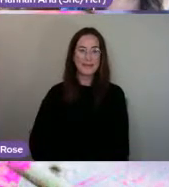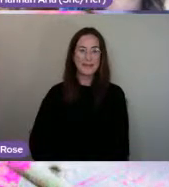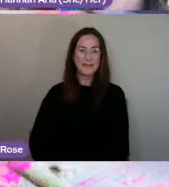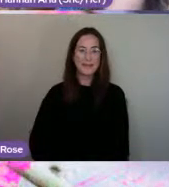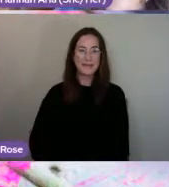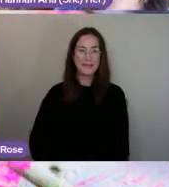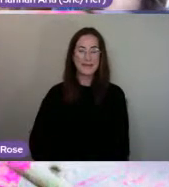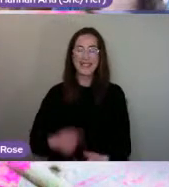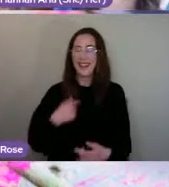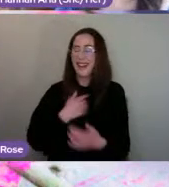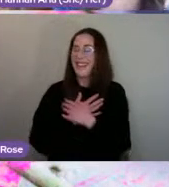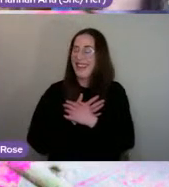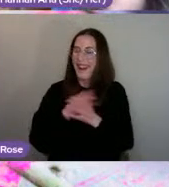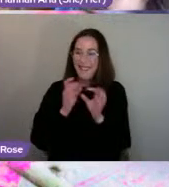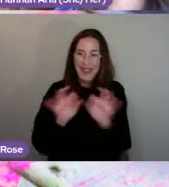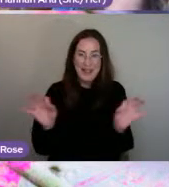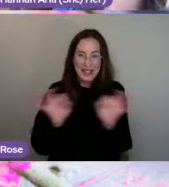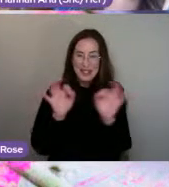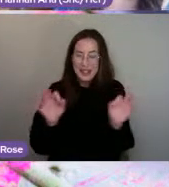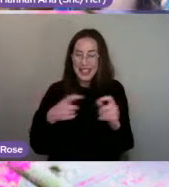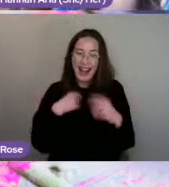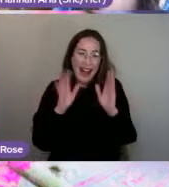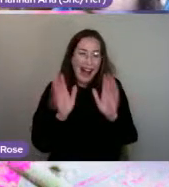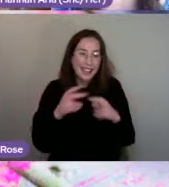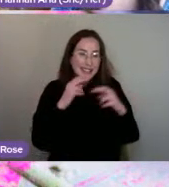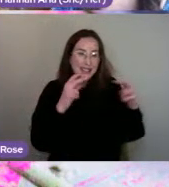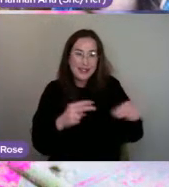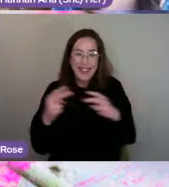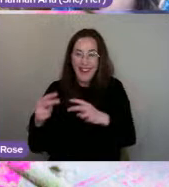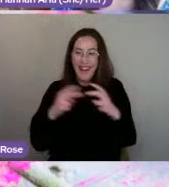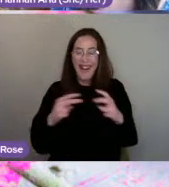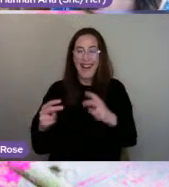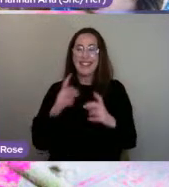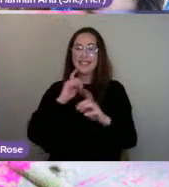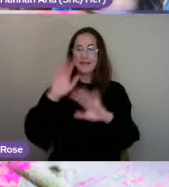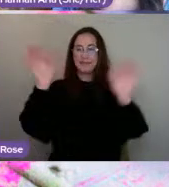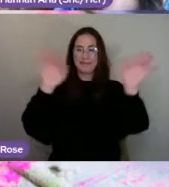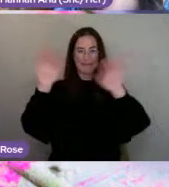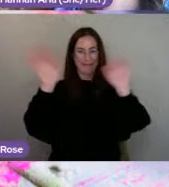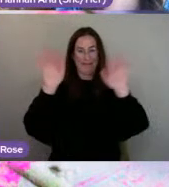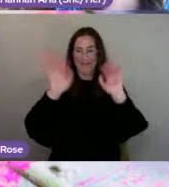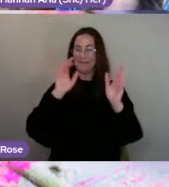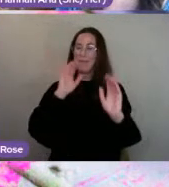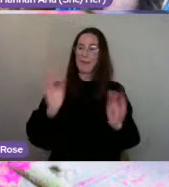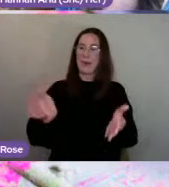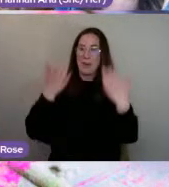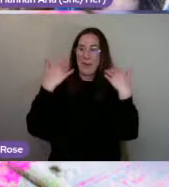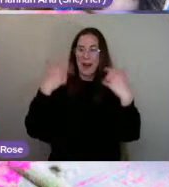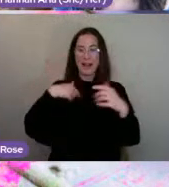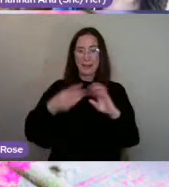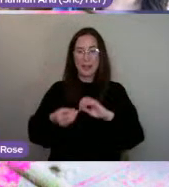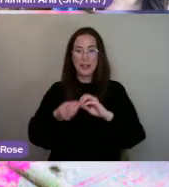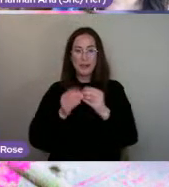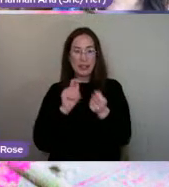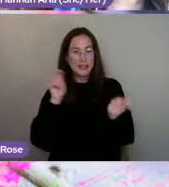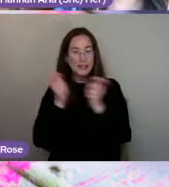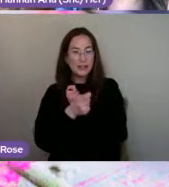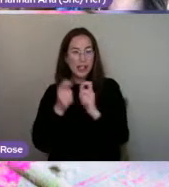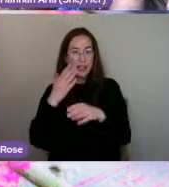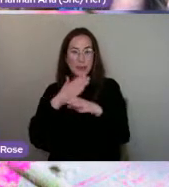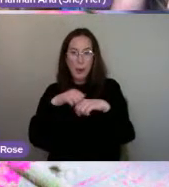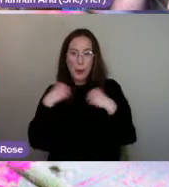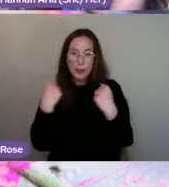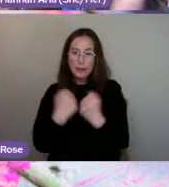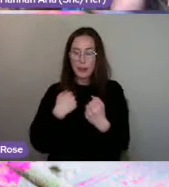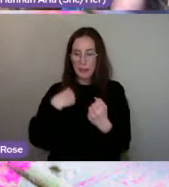I do love that music. I had to have a bit of a dance. Hello and welcome to Creative Change Workshops. My name is